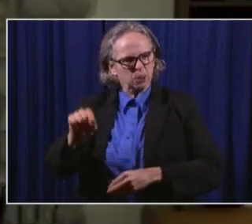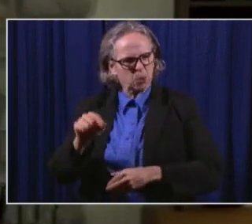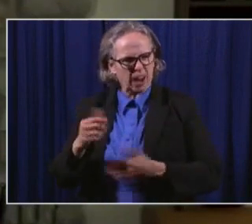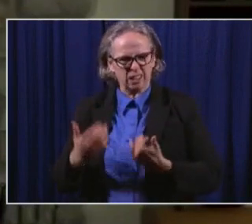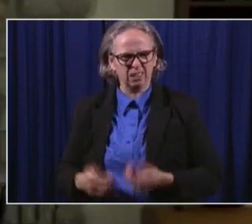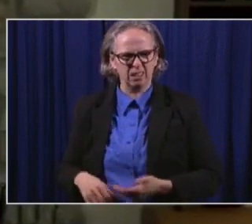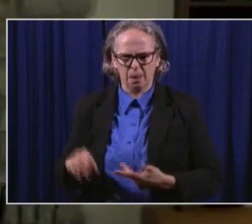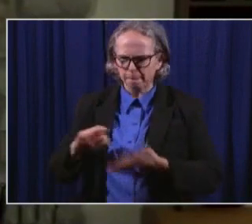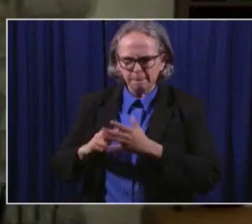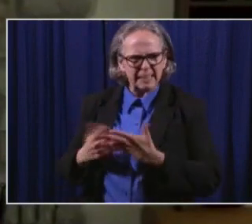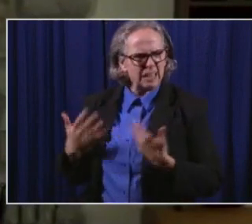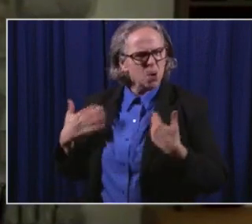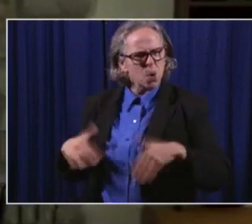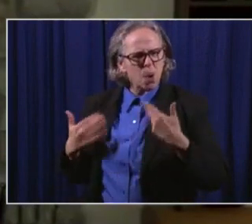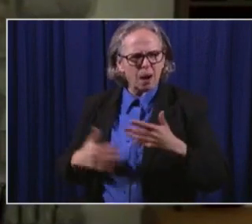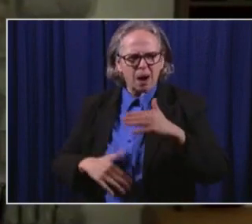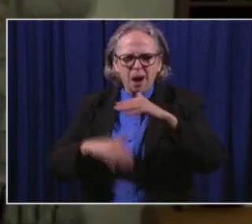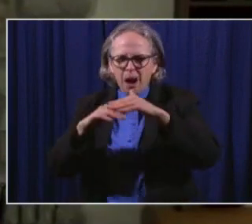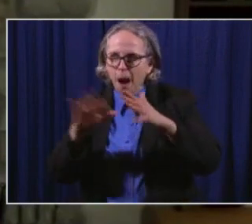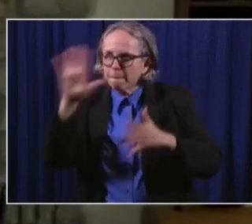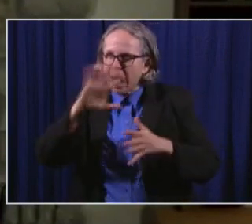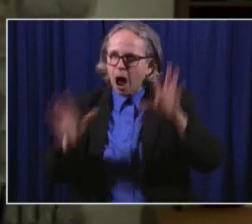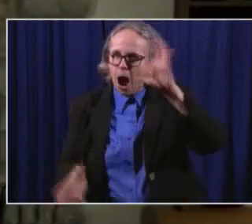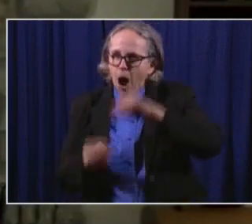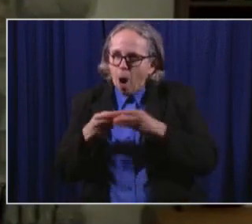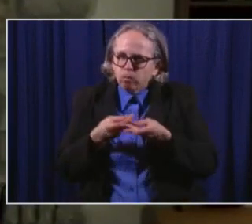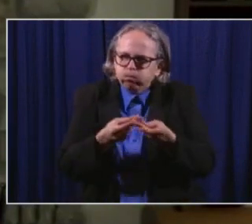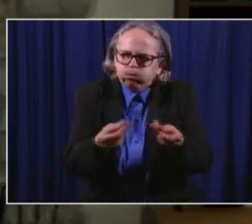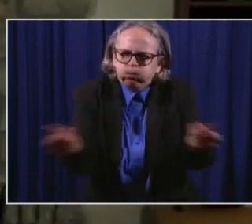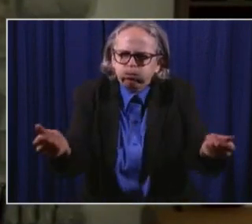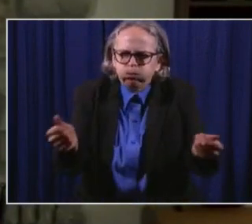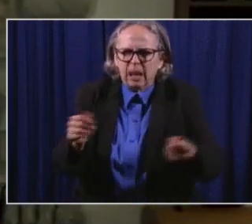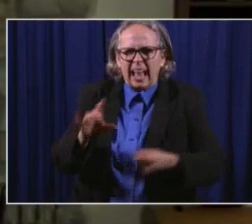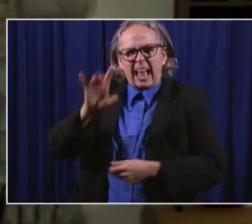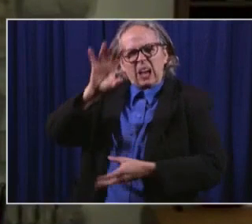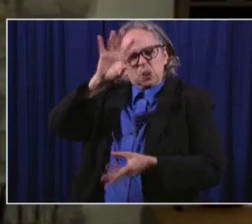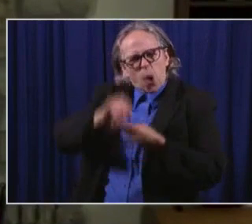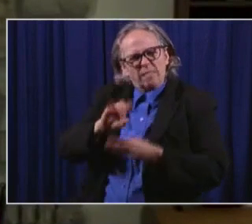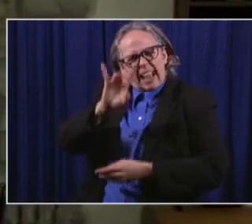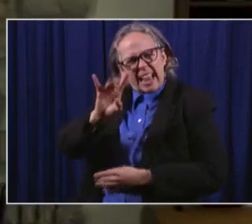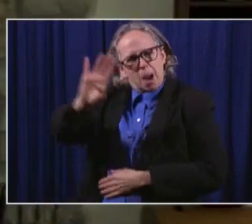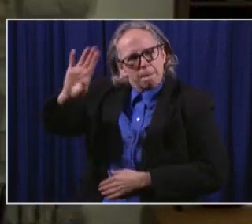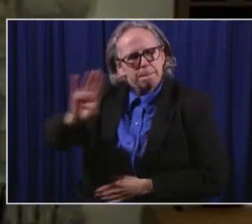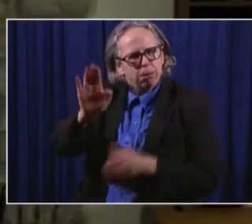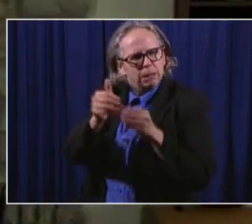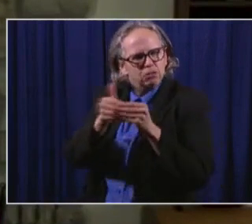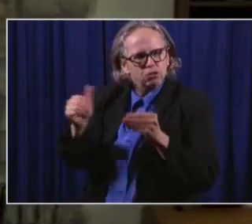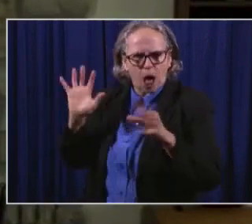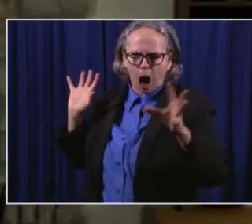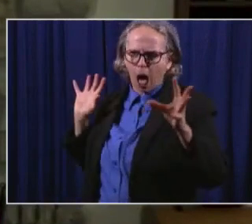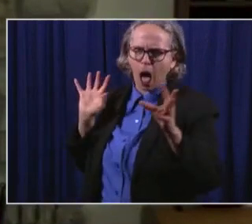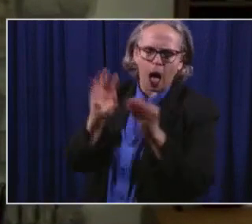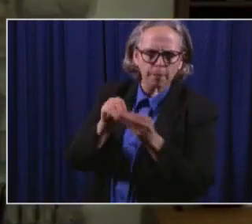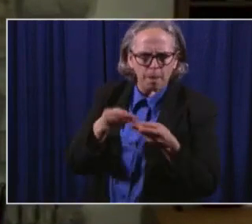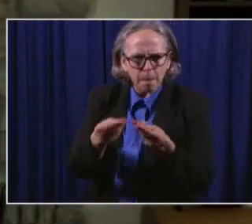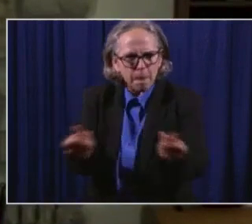in 2020. In late April, BWC issued a $1